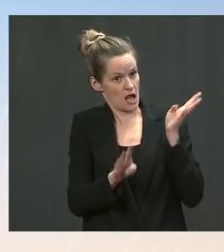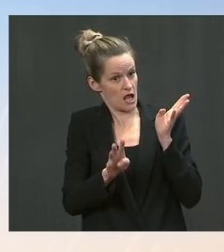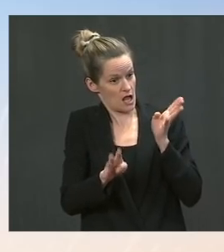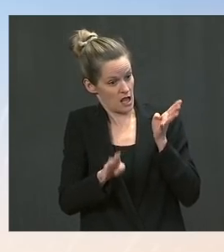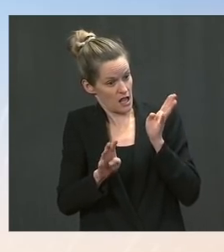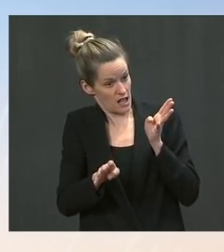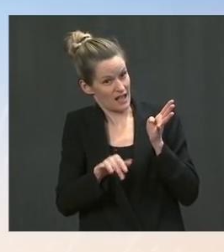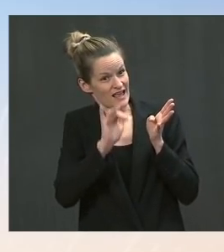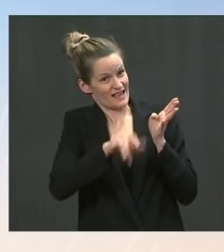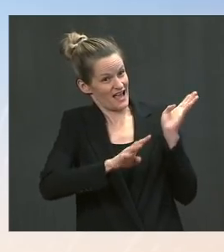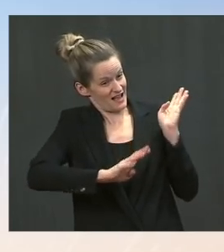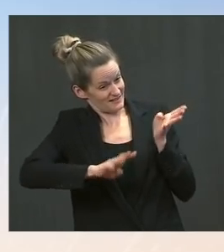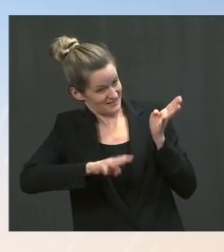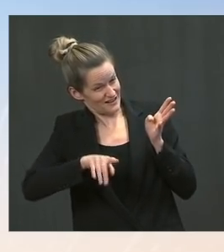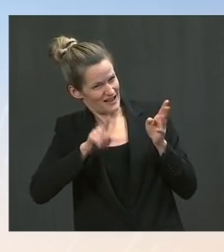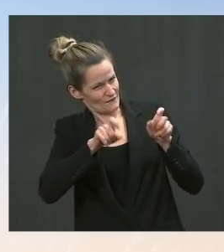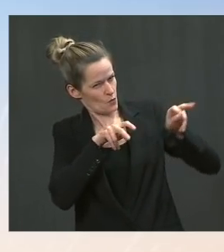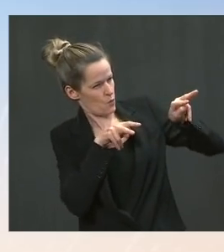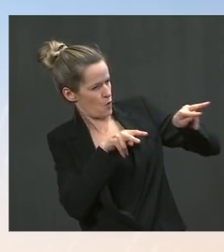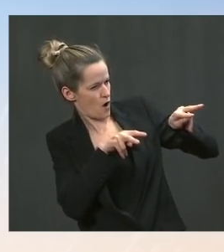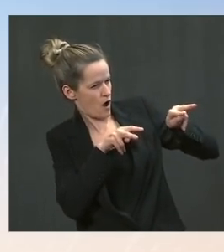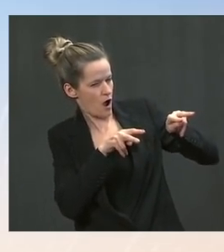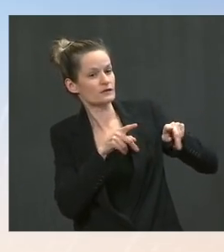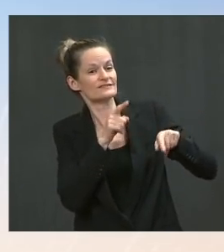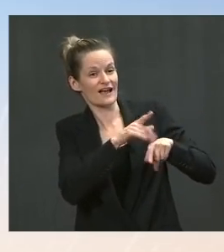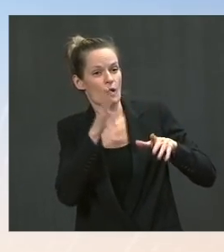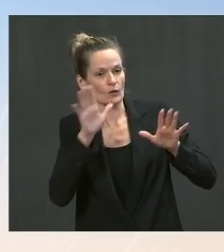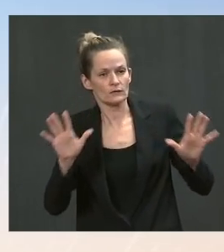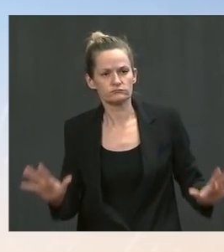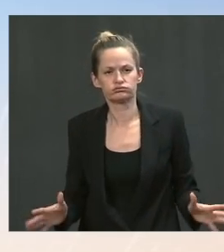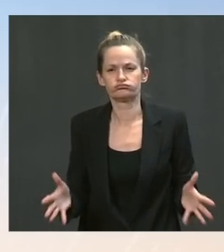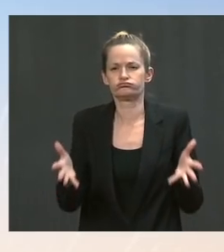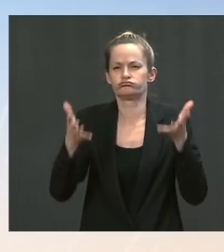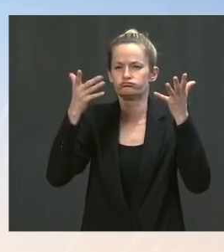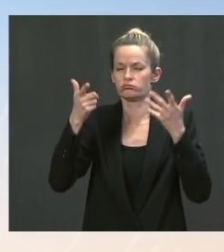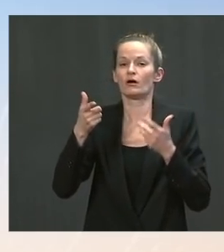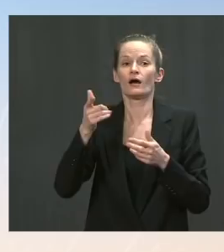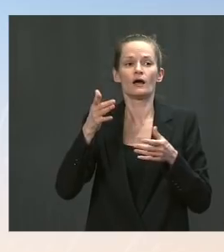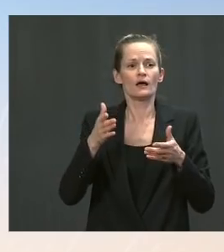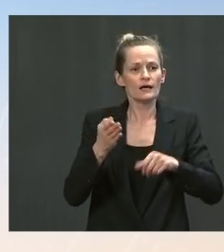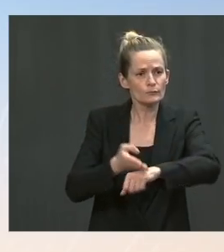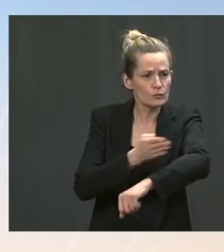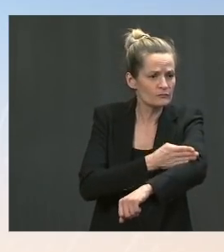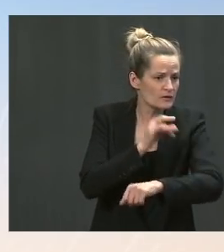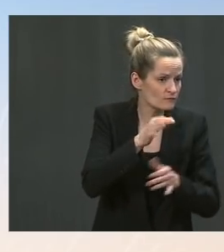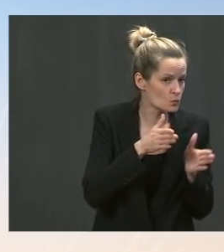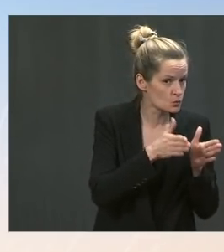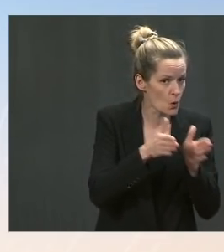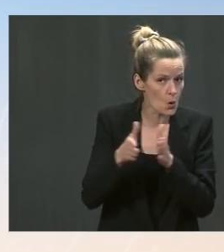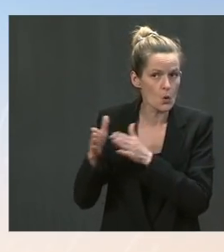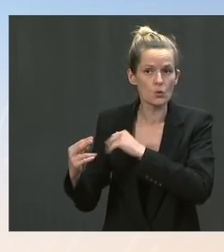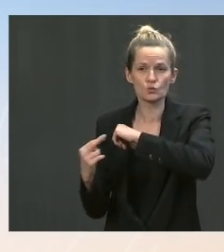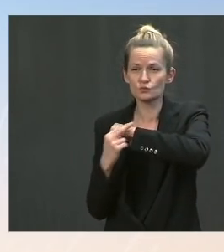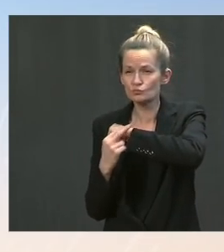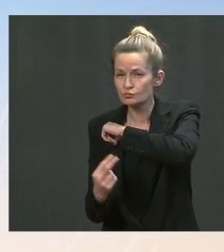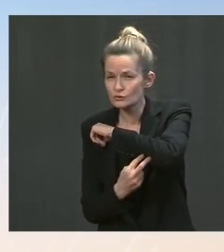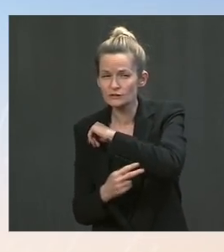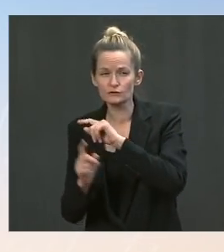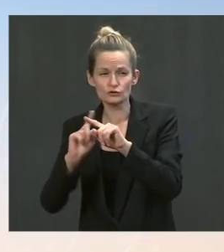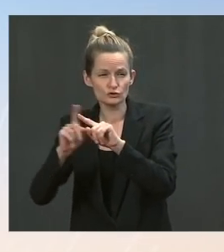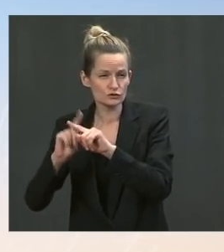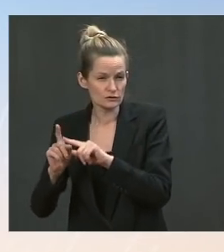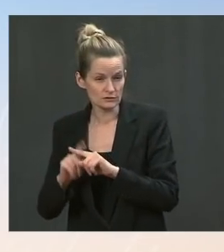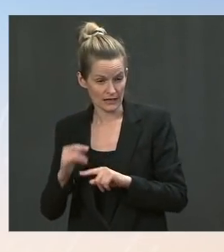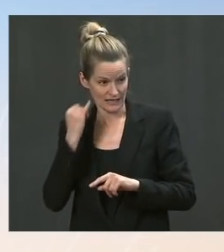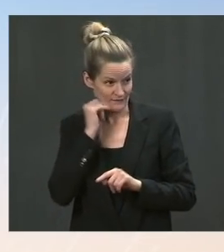infrastructure bill is. It's also reflective of the fact that, for most people, the economy, making sure they have a good job, they're getting through the